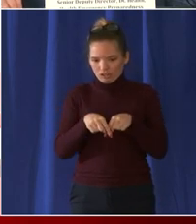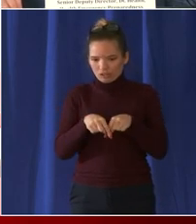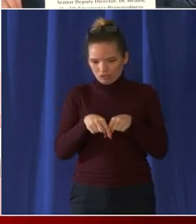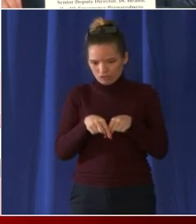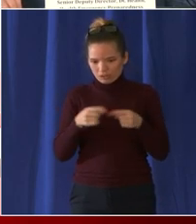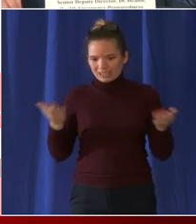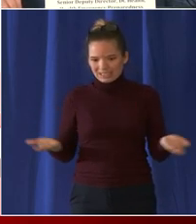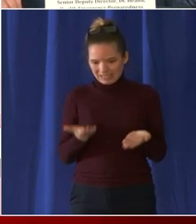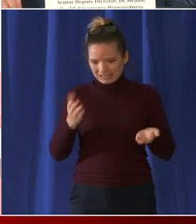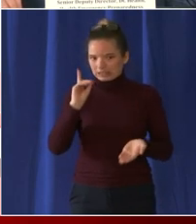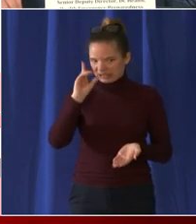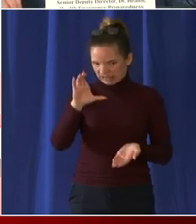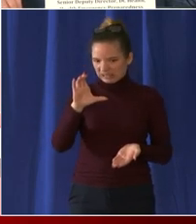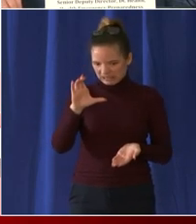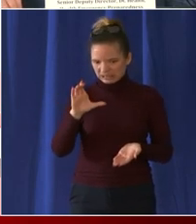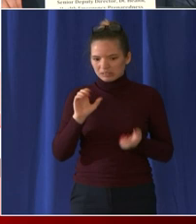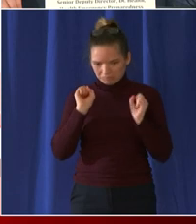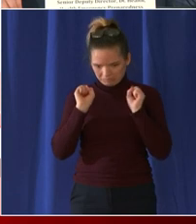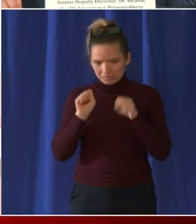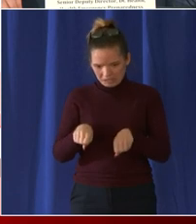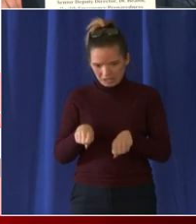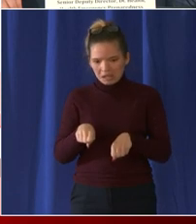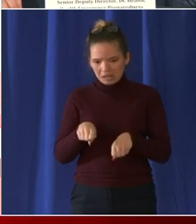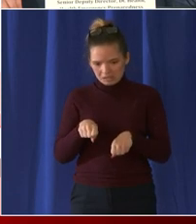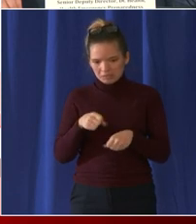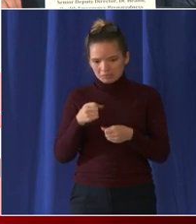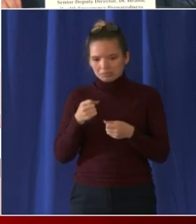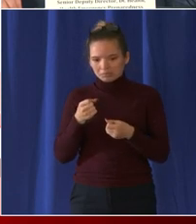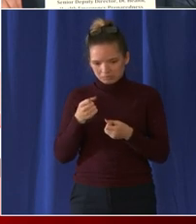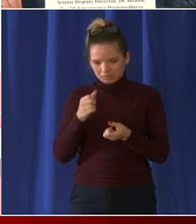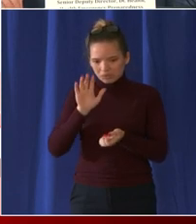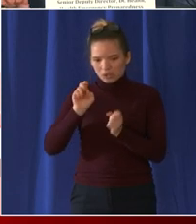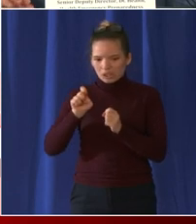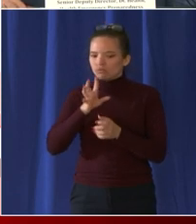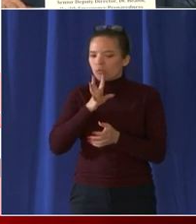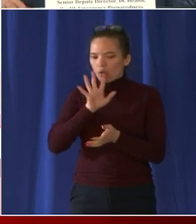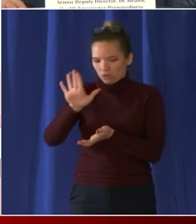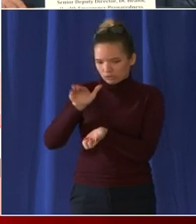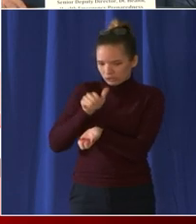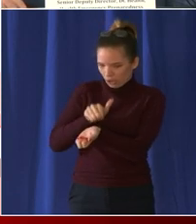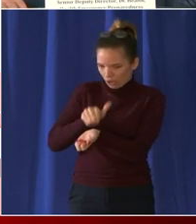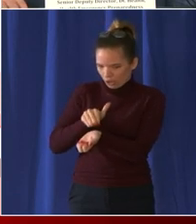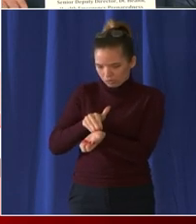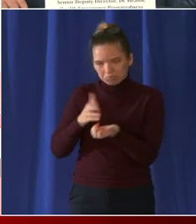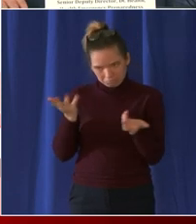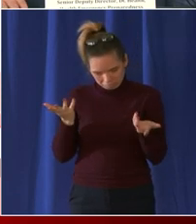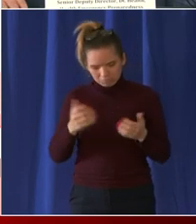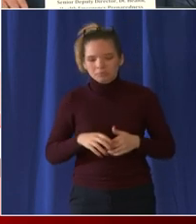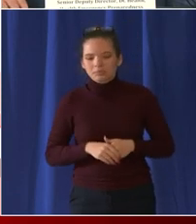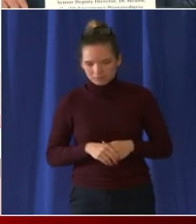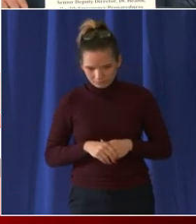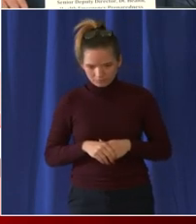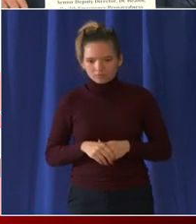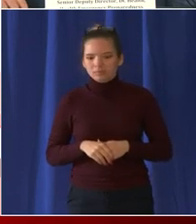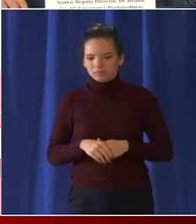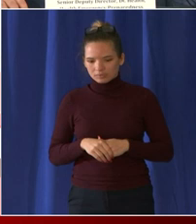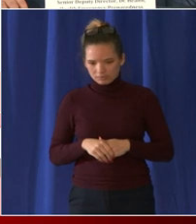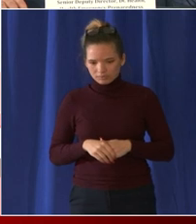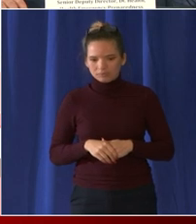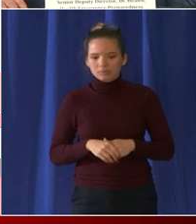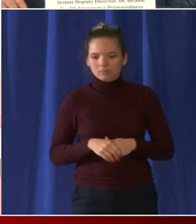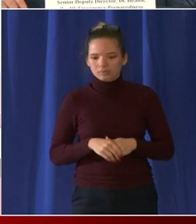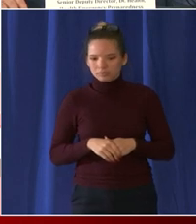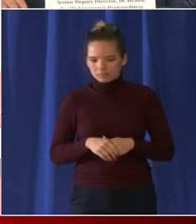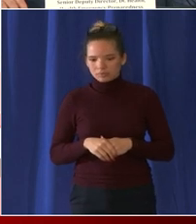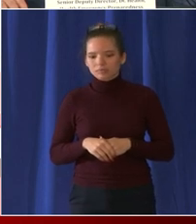number of health care providers in the community and you can find all of that on our website but we did want to remind individuals to not go to the